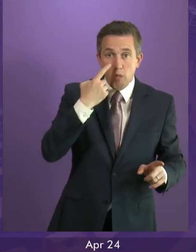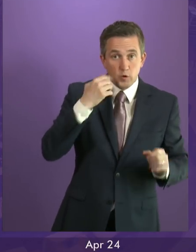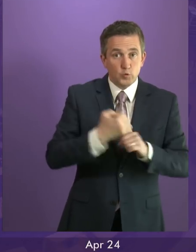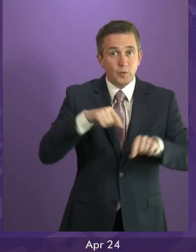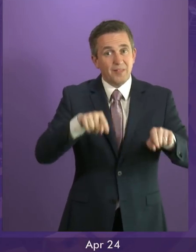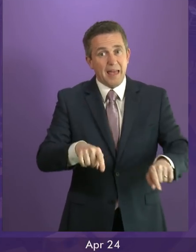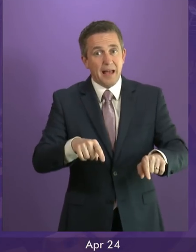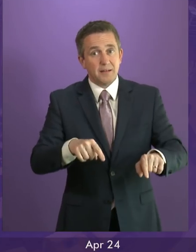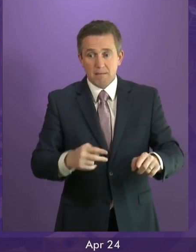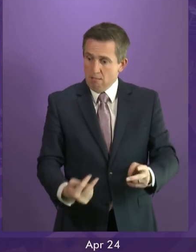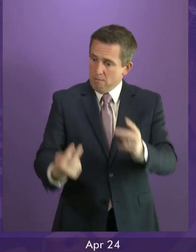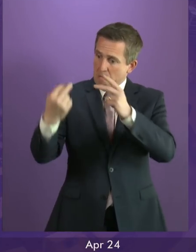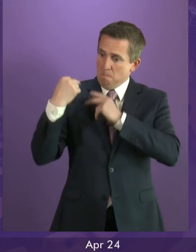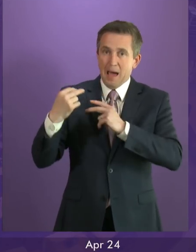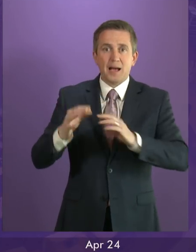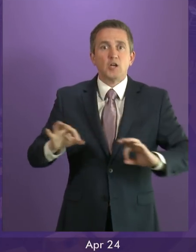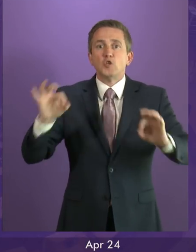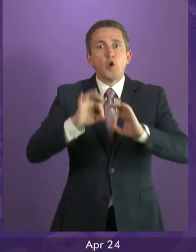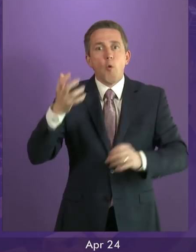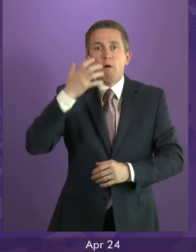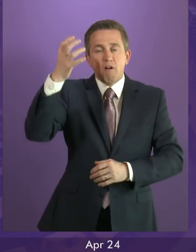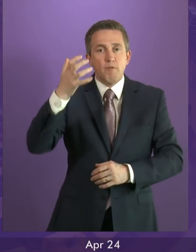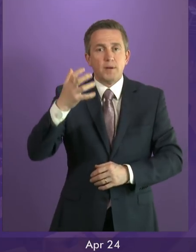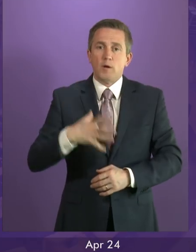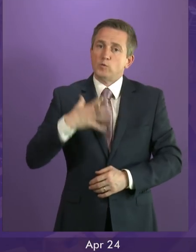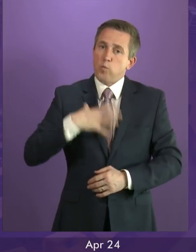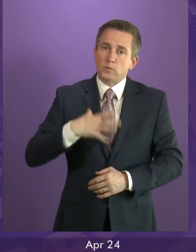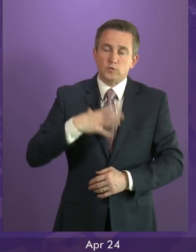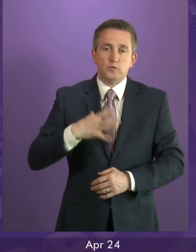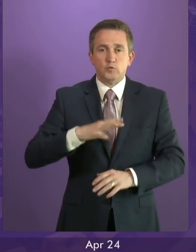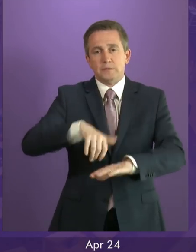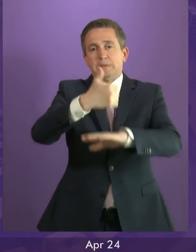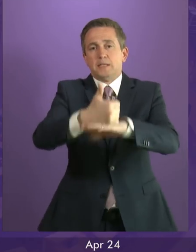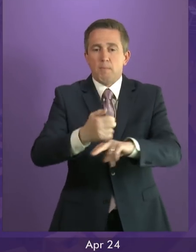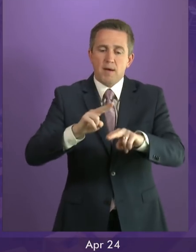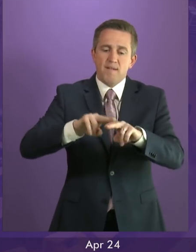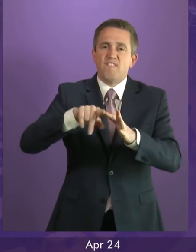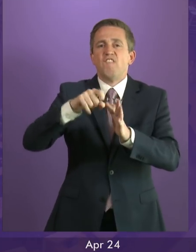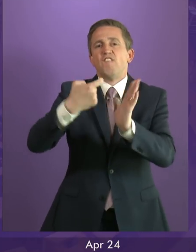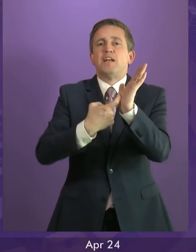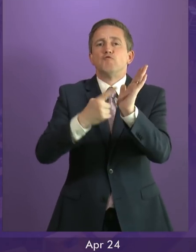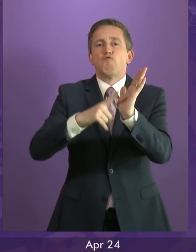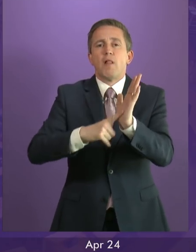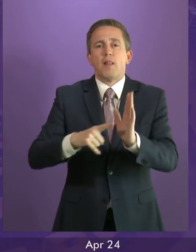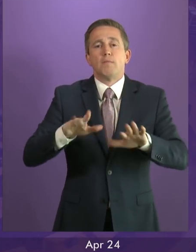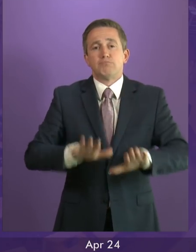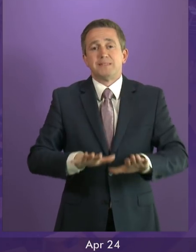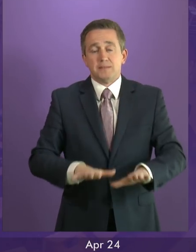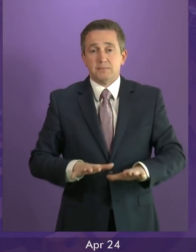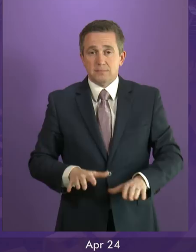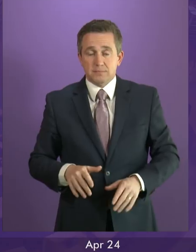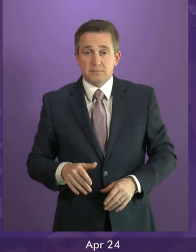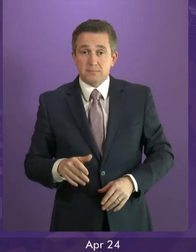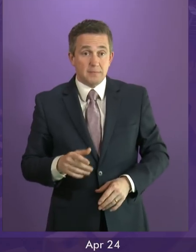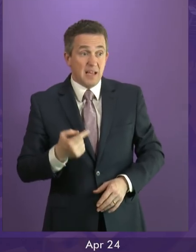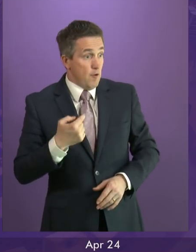in the history of the UK has shown any interest in delivering a federal Britain. The difference with independence is within our own